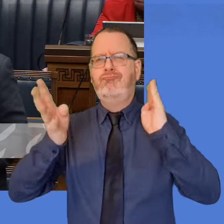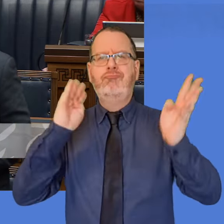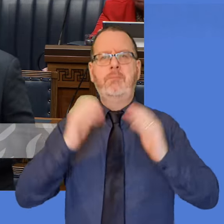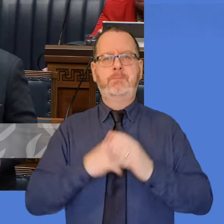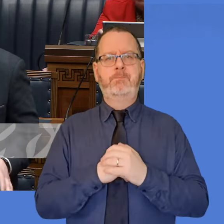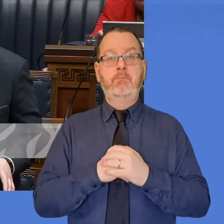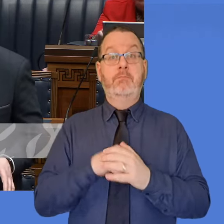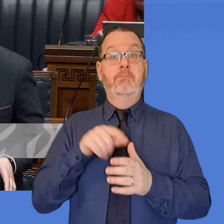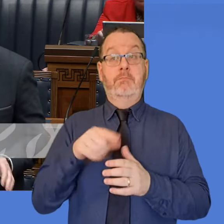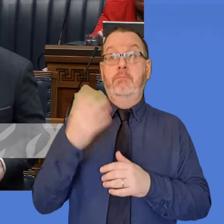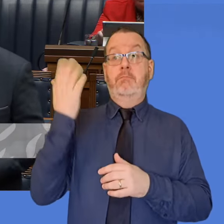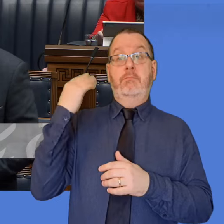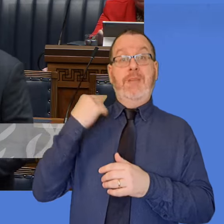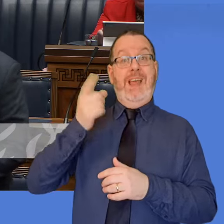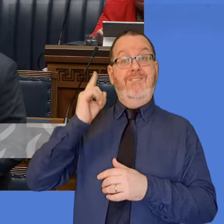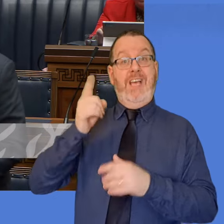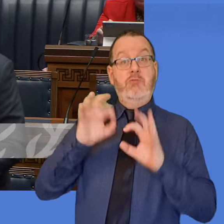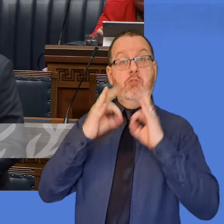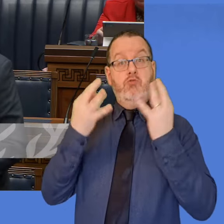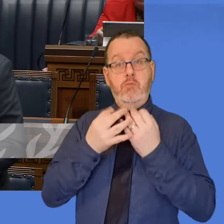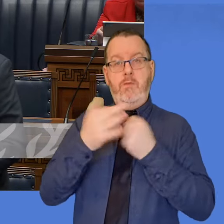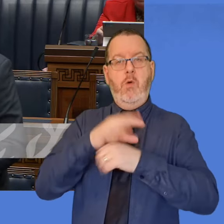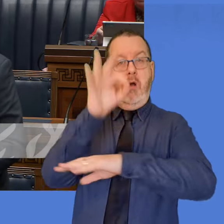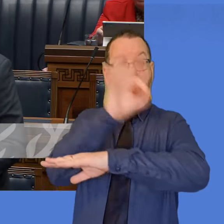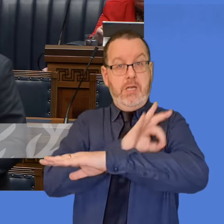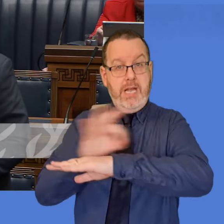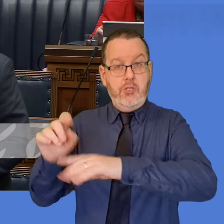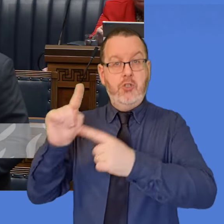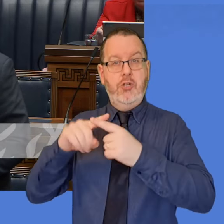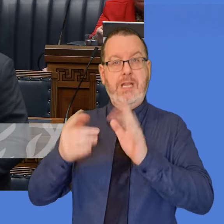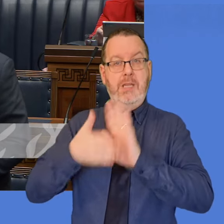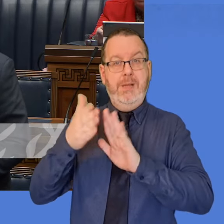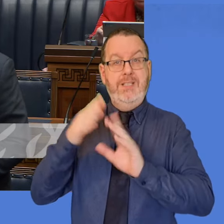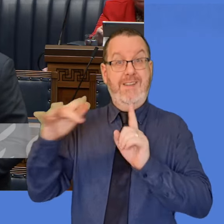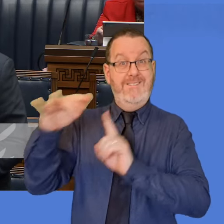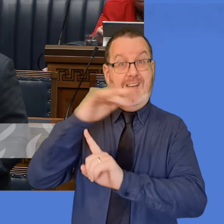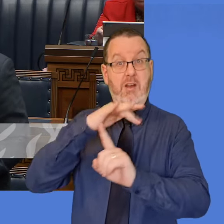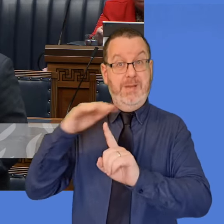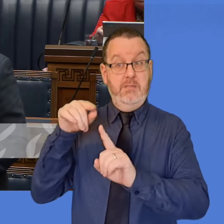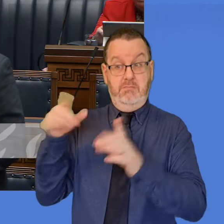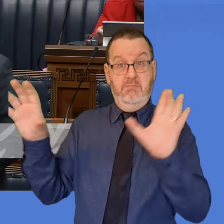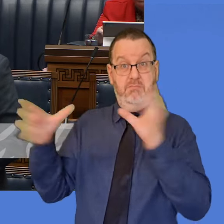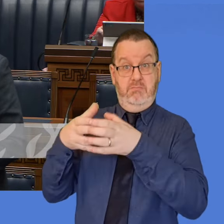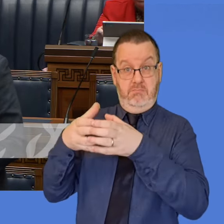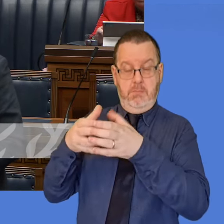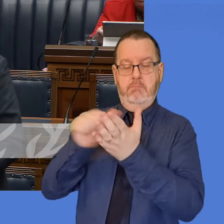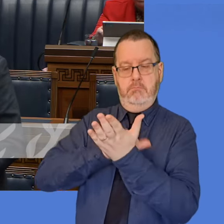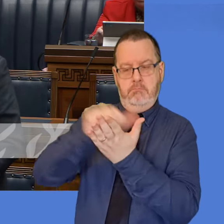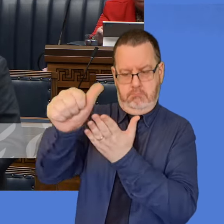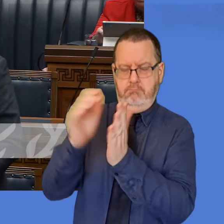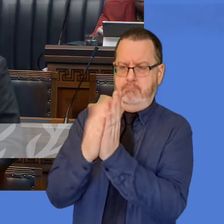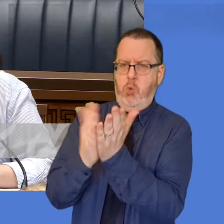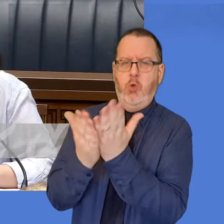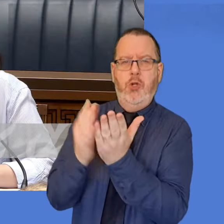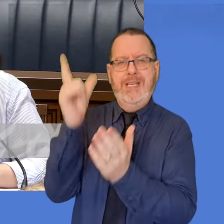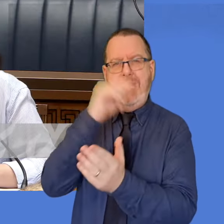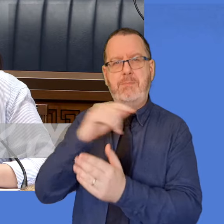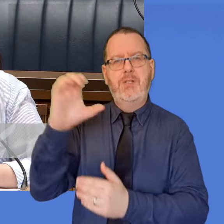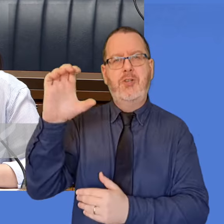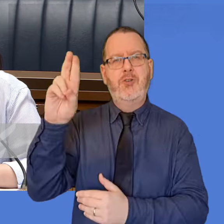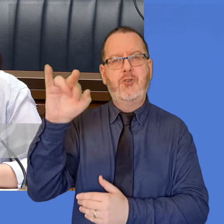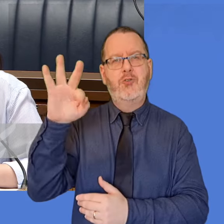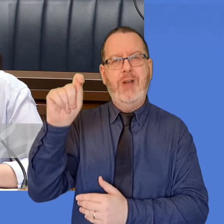and the built environment with the production of the Living High Streets craft kit. This was piloted in Downpatrick